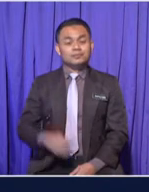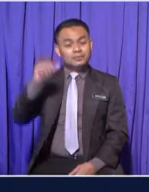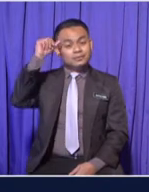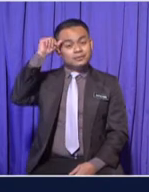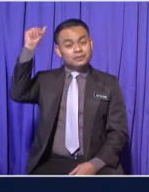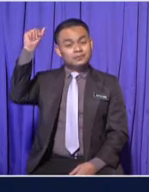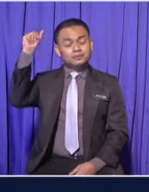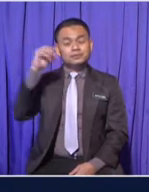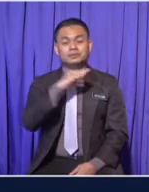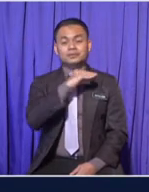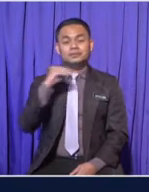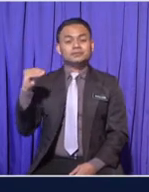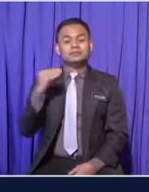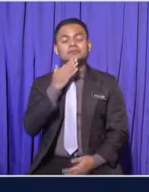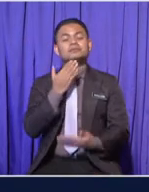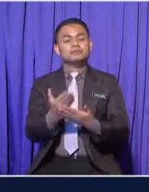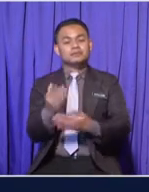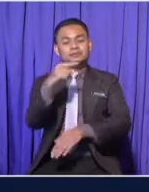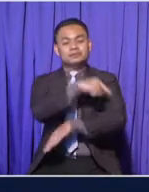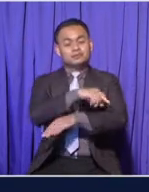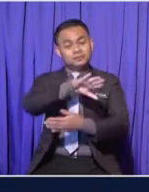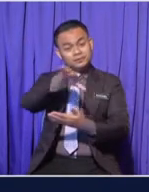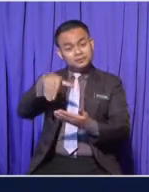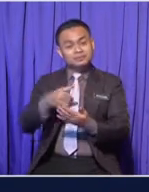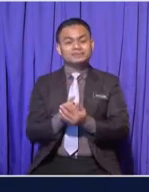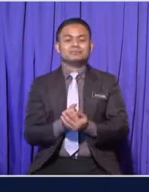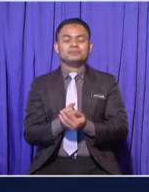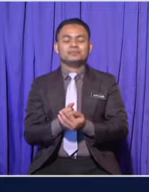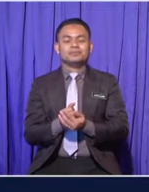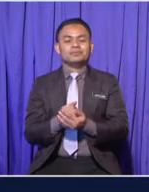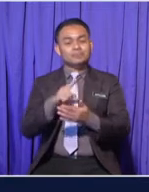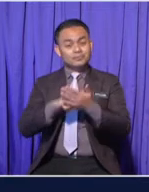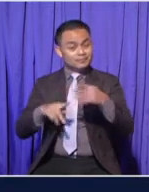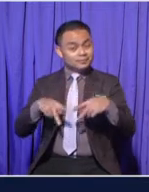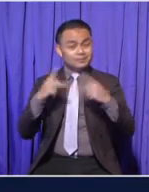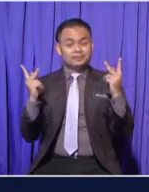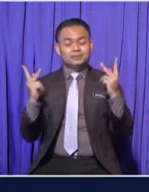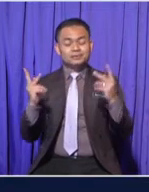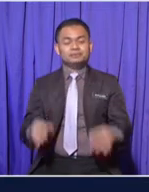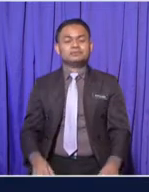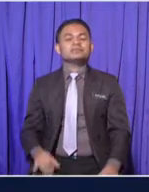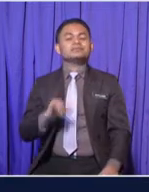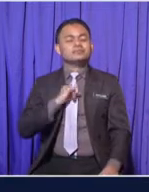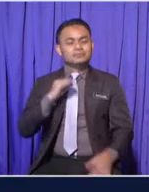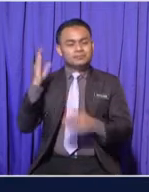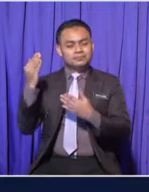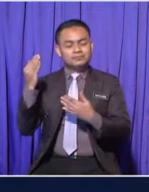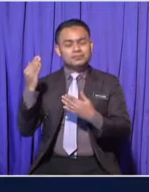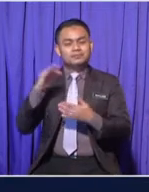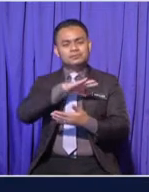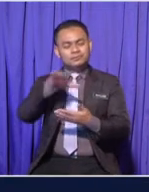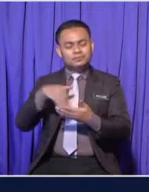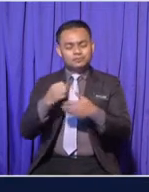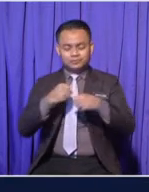Assalamualaikum and good day everyone How are you today? I hope you are doing